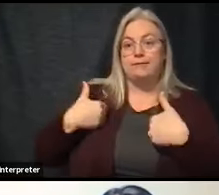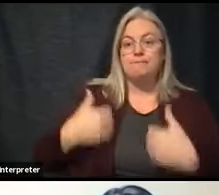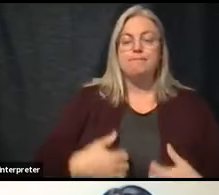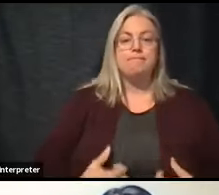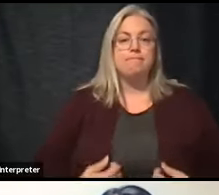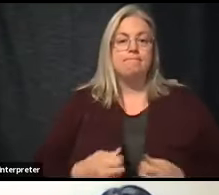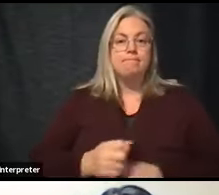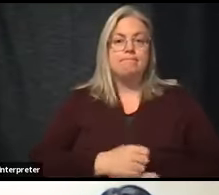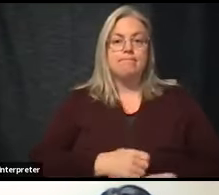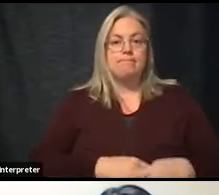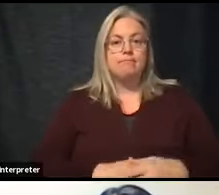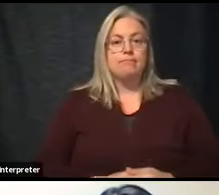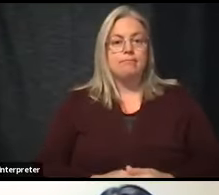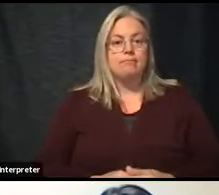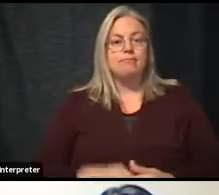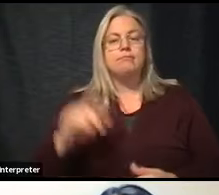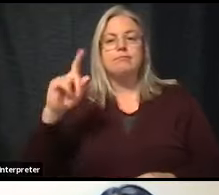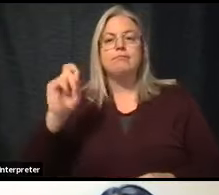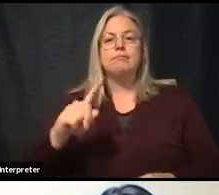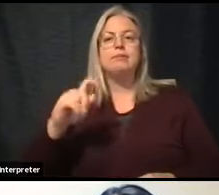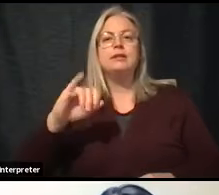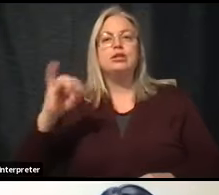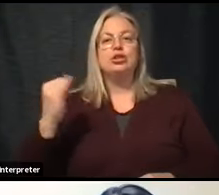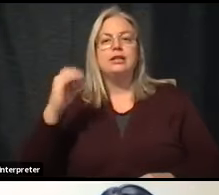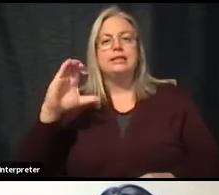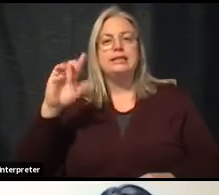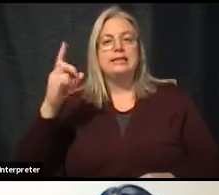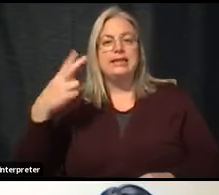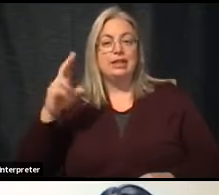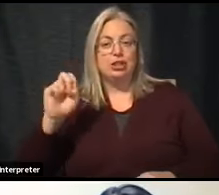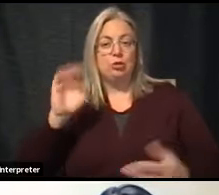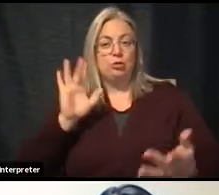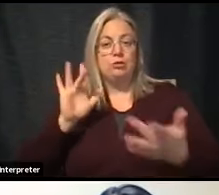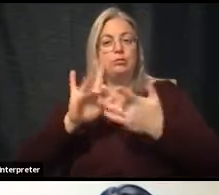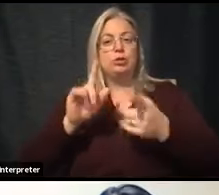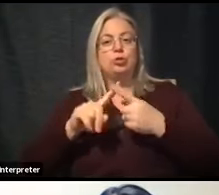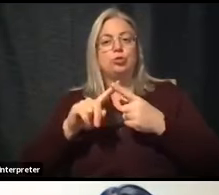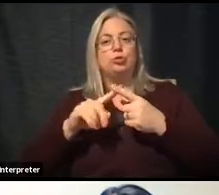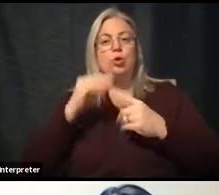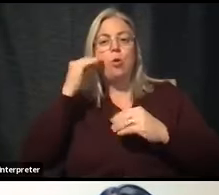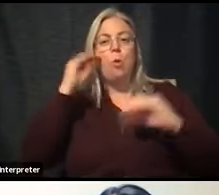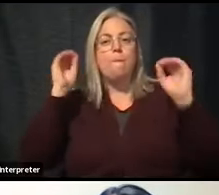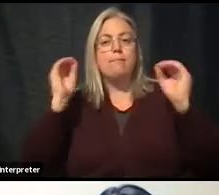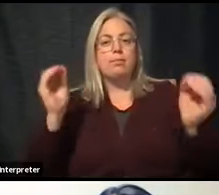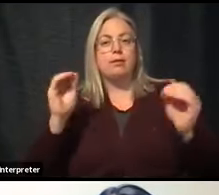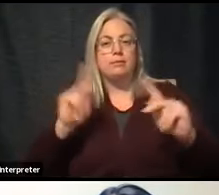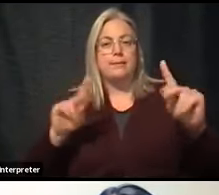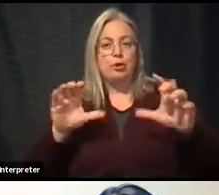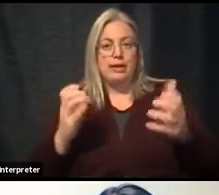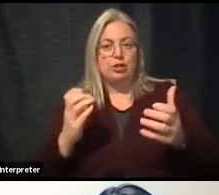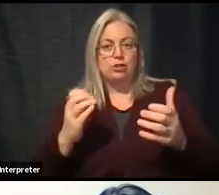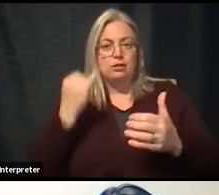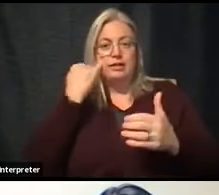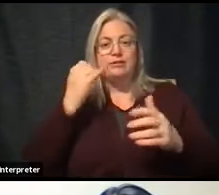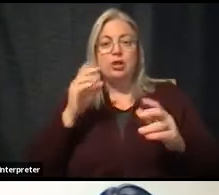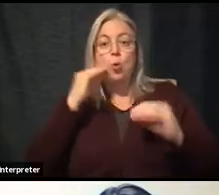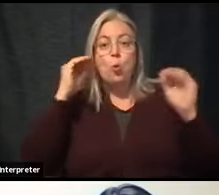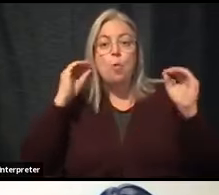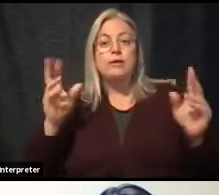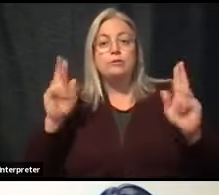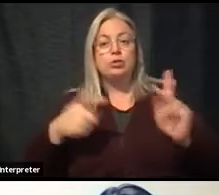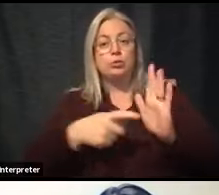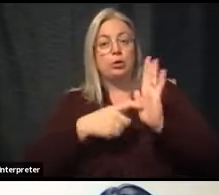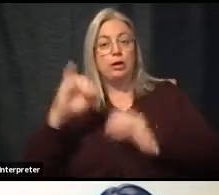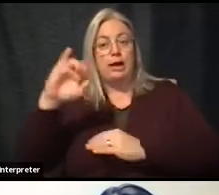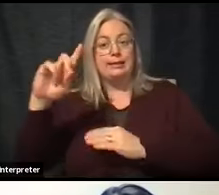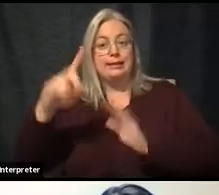We have a question. Will JCDHE be reaching out to the homeless population? And does a homeless person need identification to